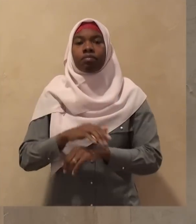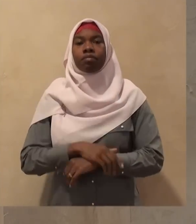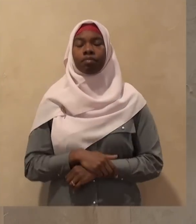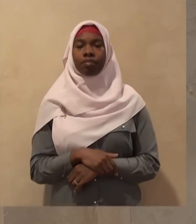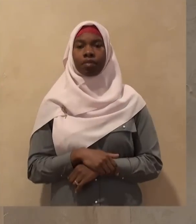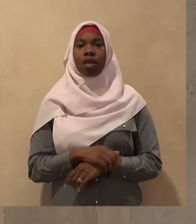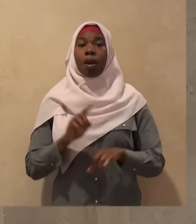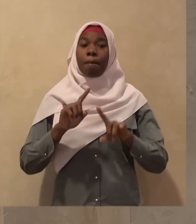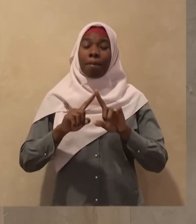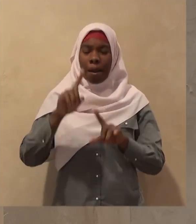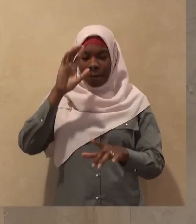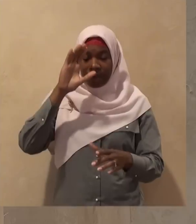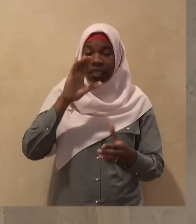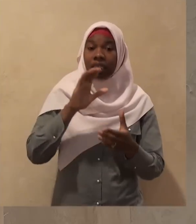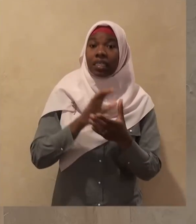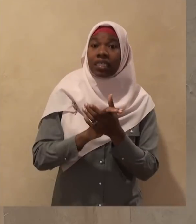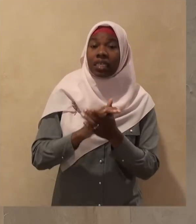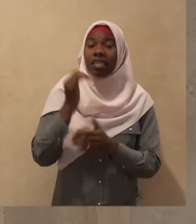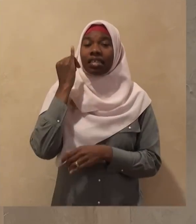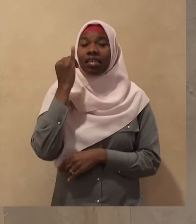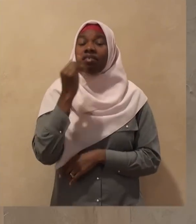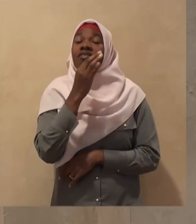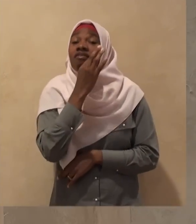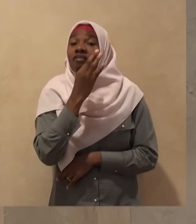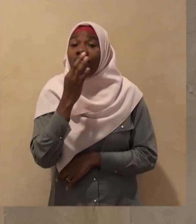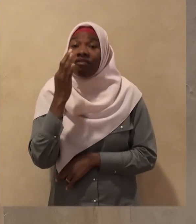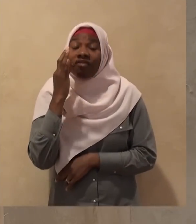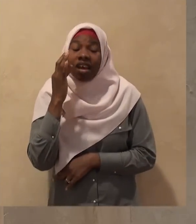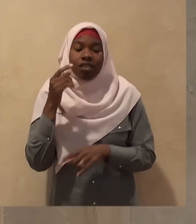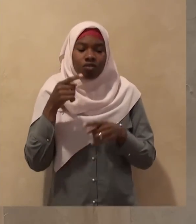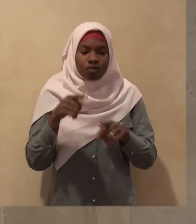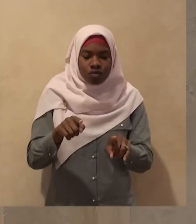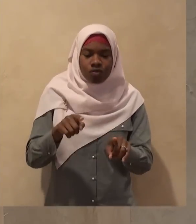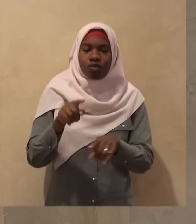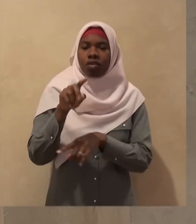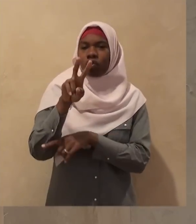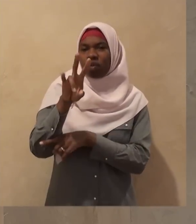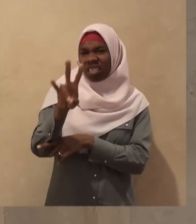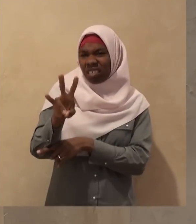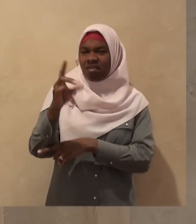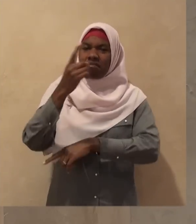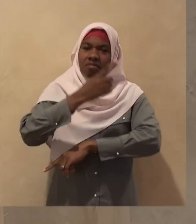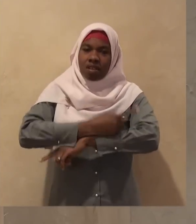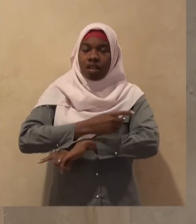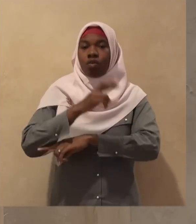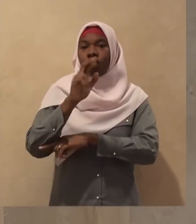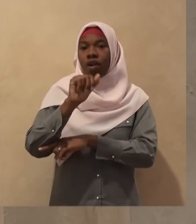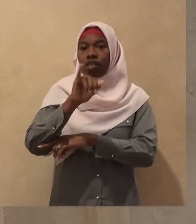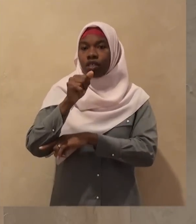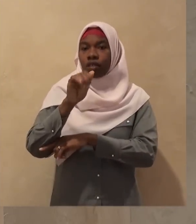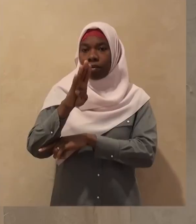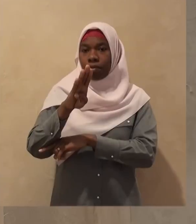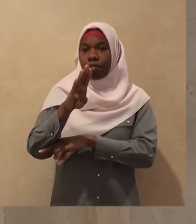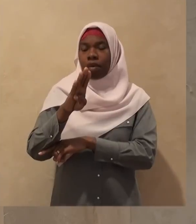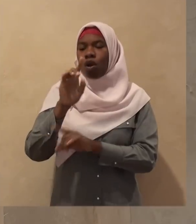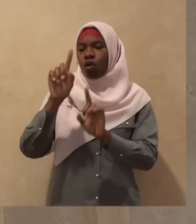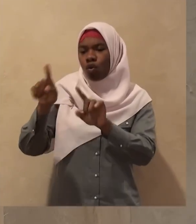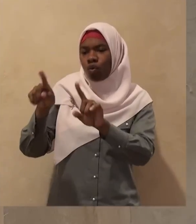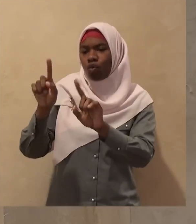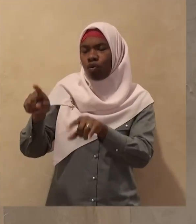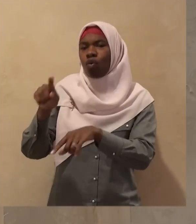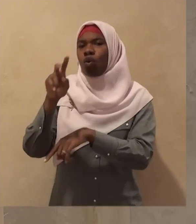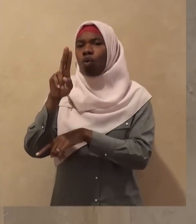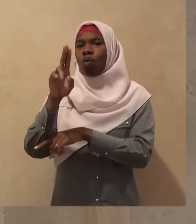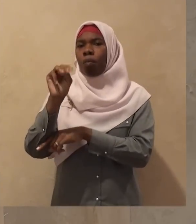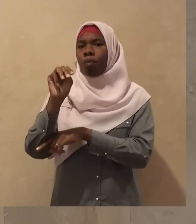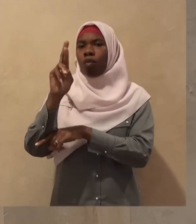during the month of rajab or fasting on 27th of rajab or going for umrah during the month is more